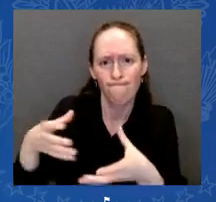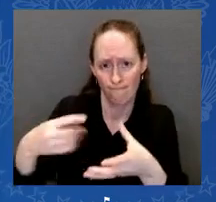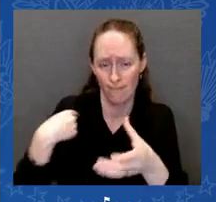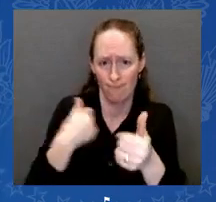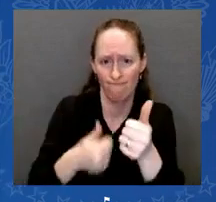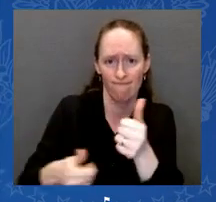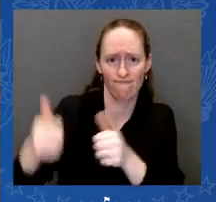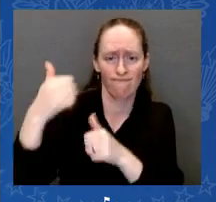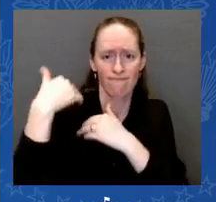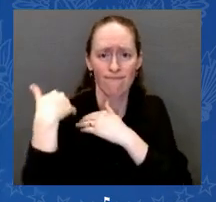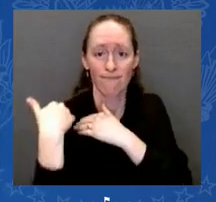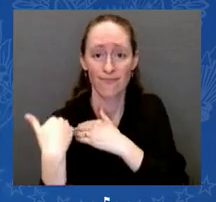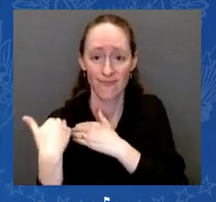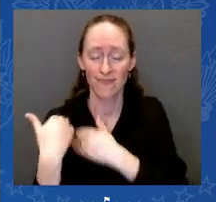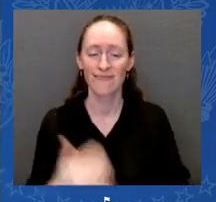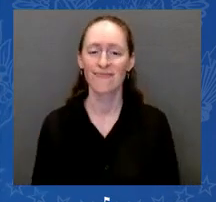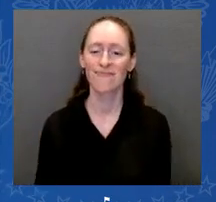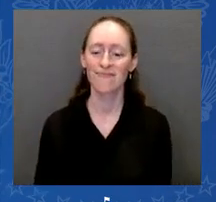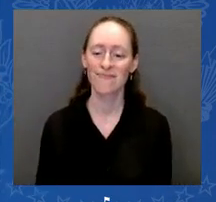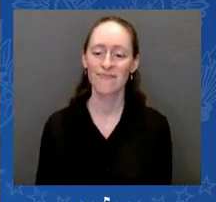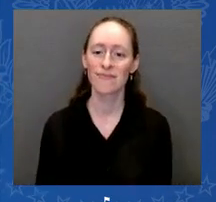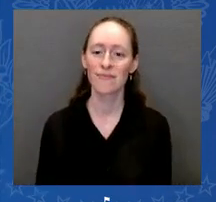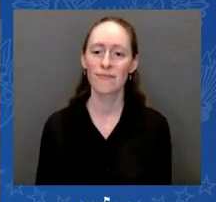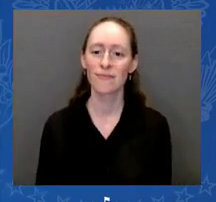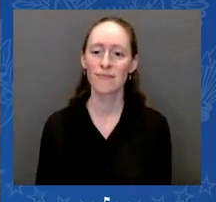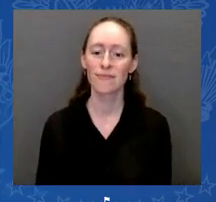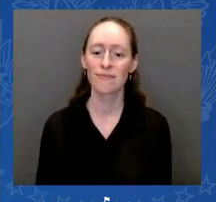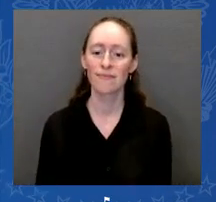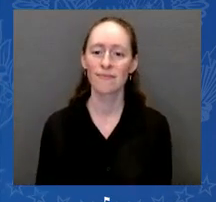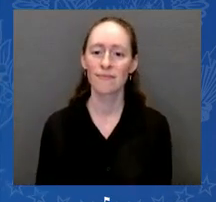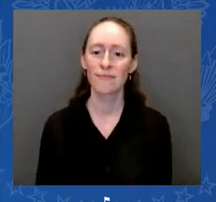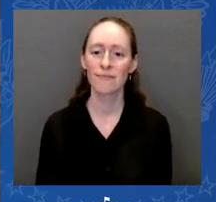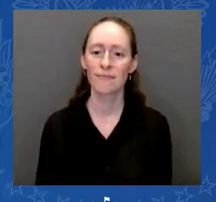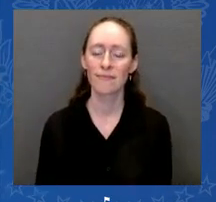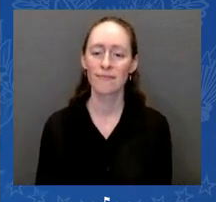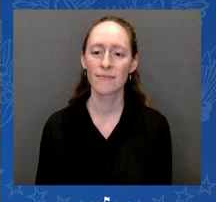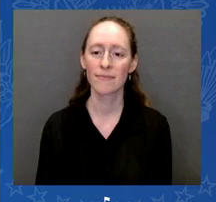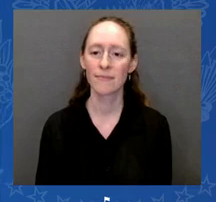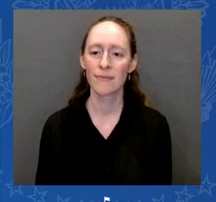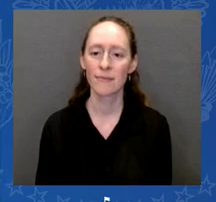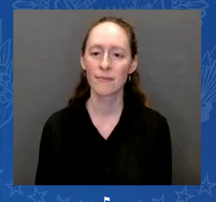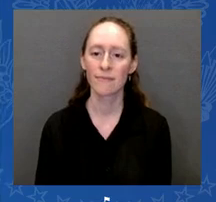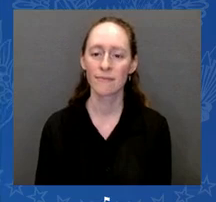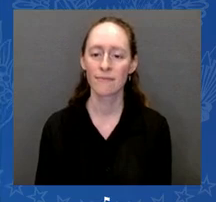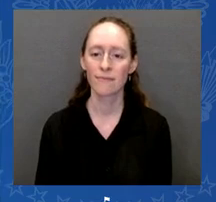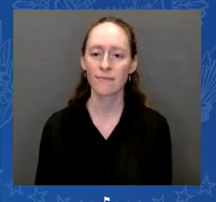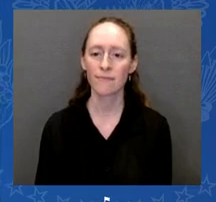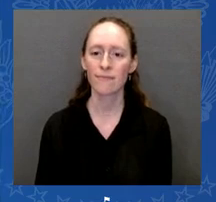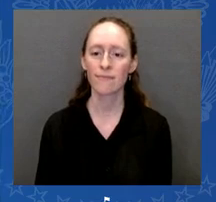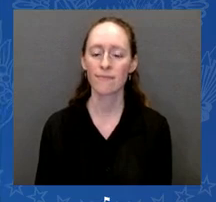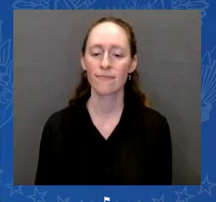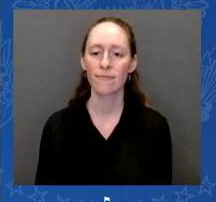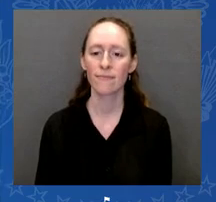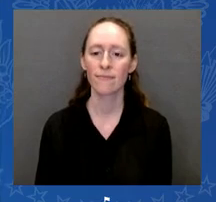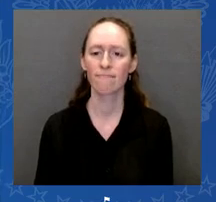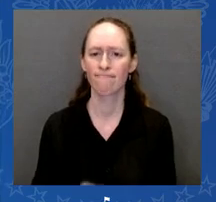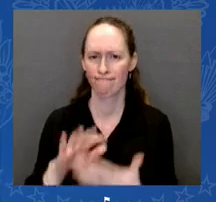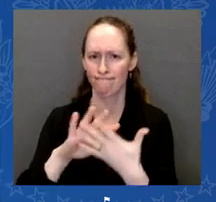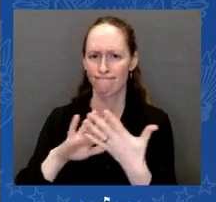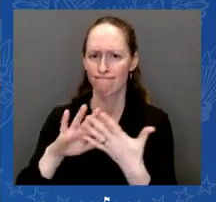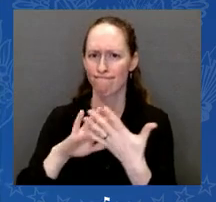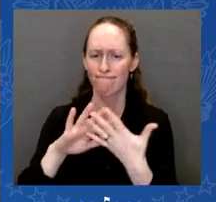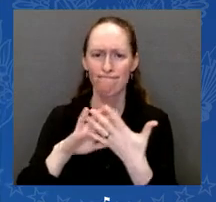our strongest allies and friend, Reverend Michelle Morgan, who has provided a home away from home